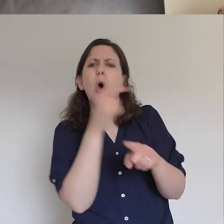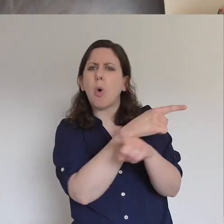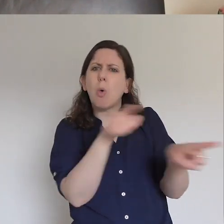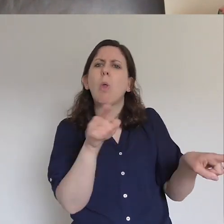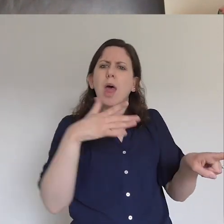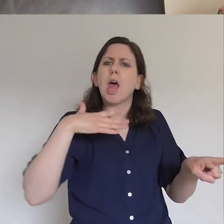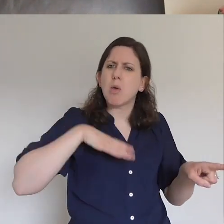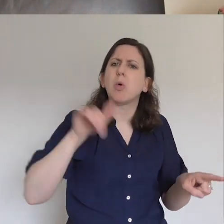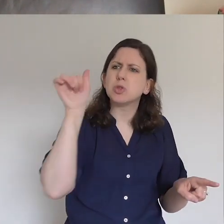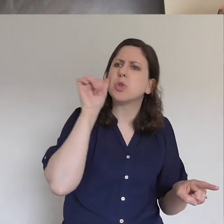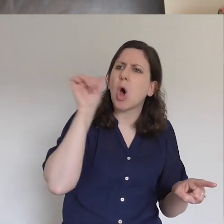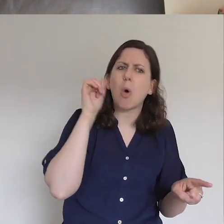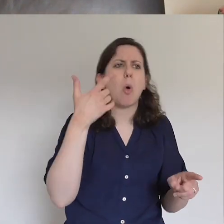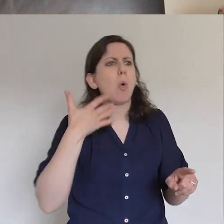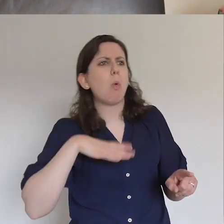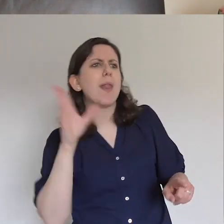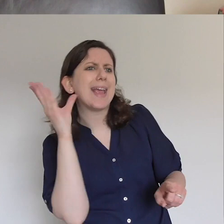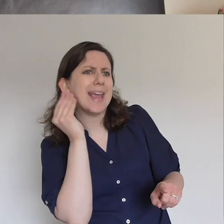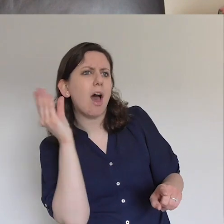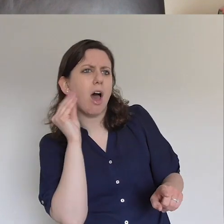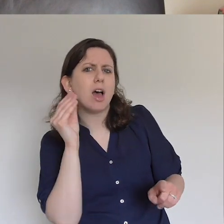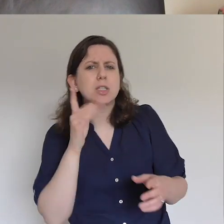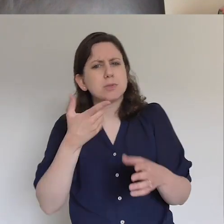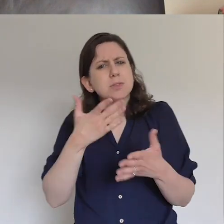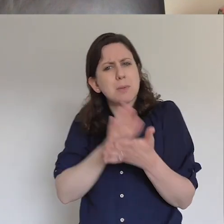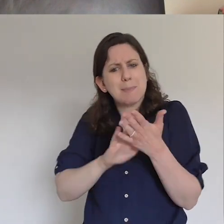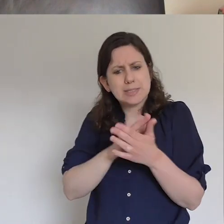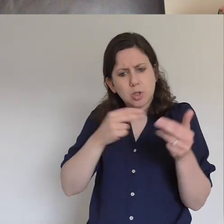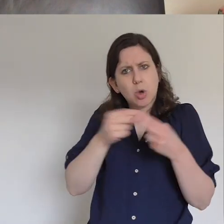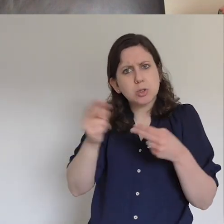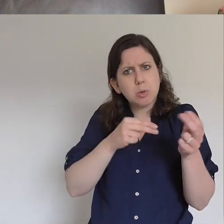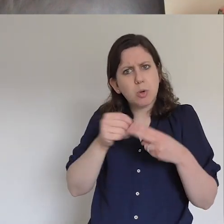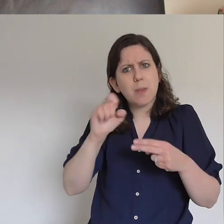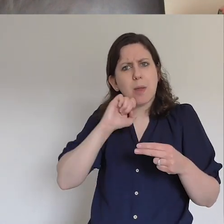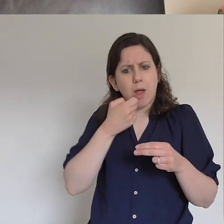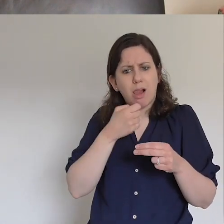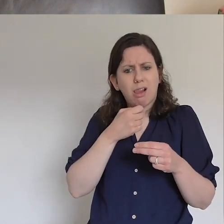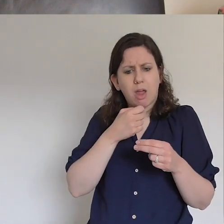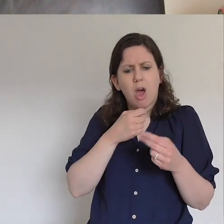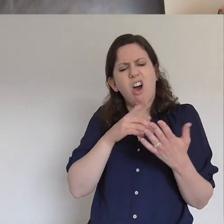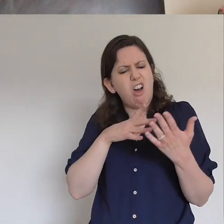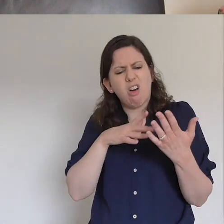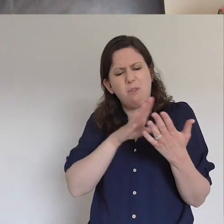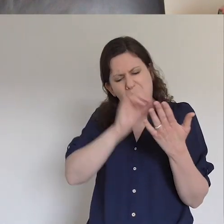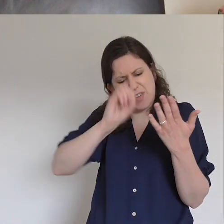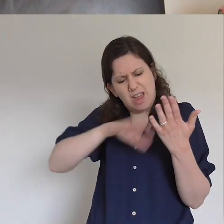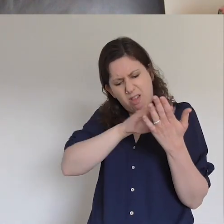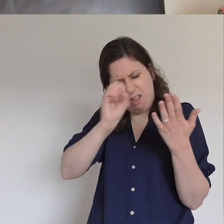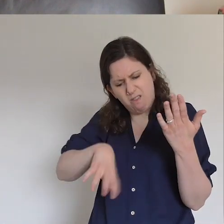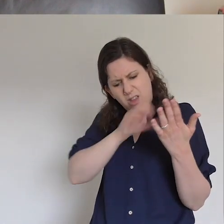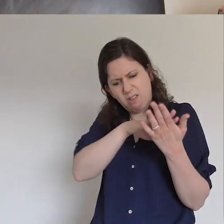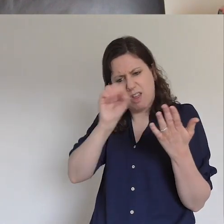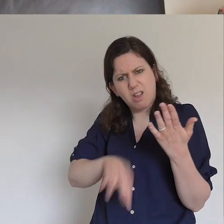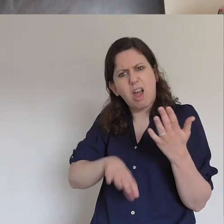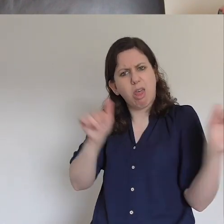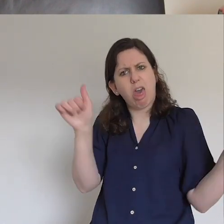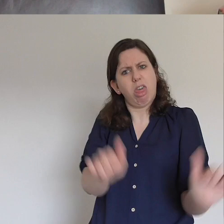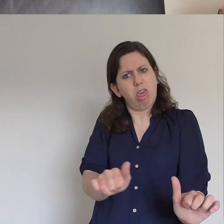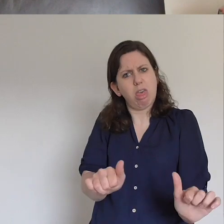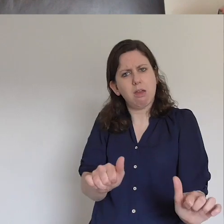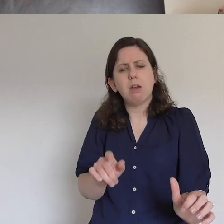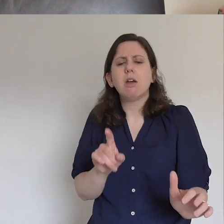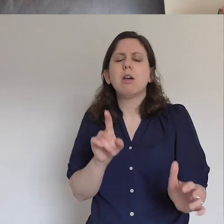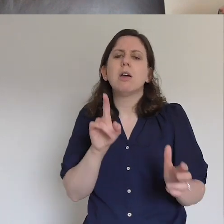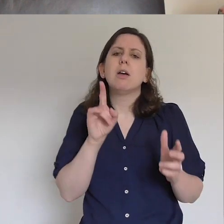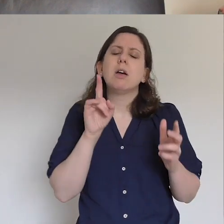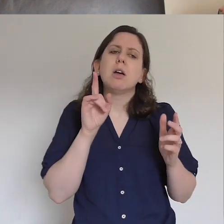our unity as well as we looked at yesterday. And we need to make sure that actually we're not making the bar so low but we're being realistic about what does it mean